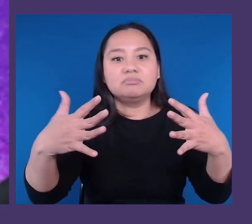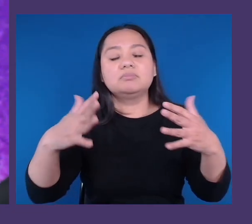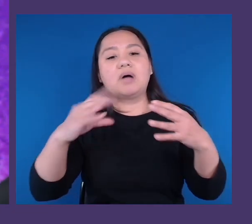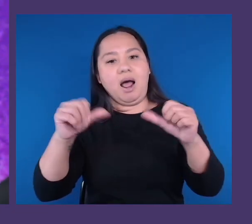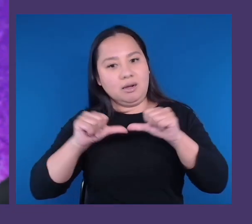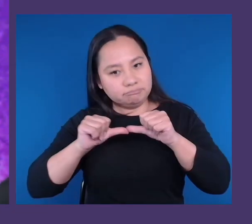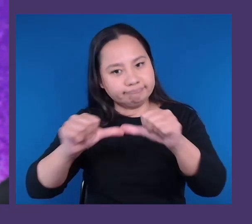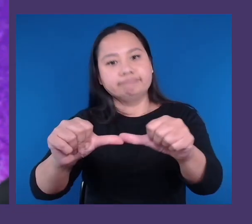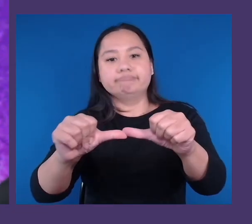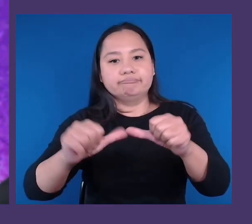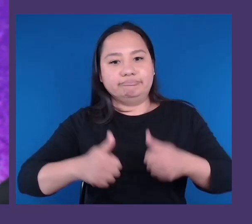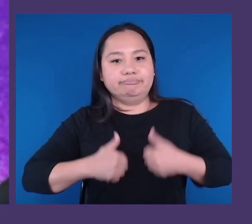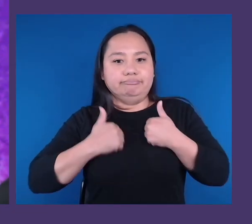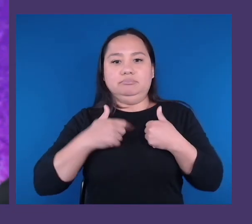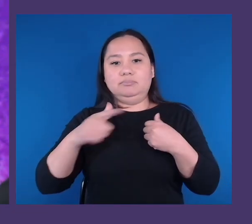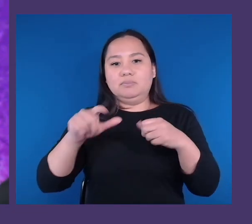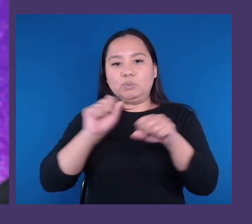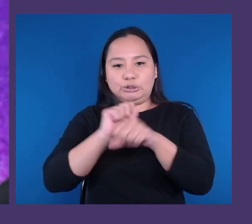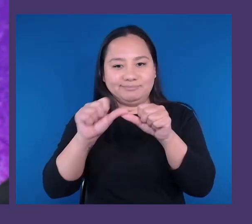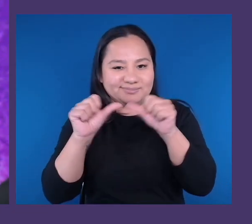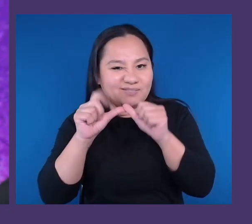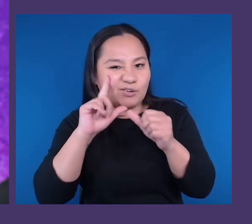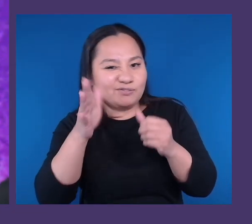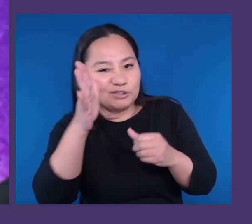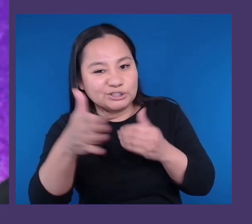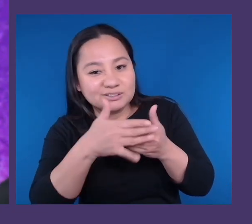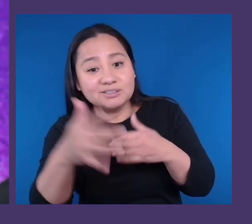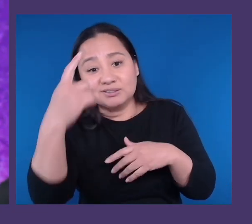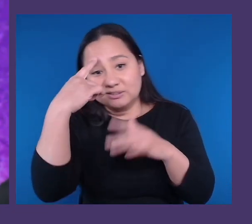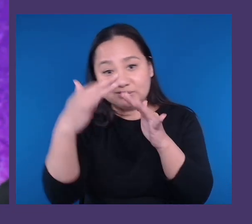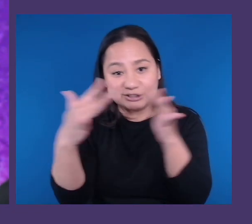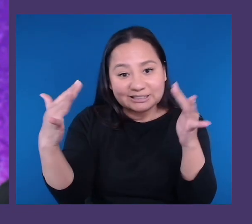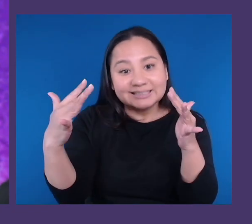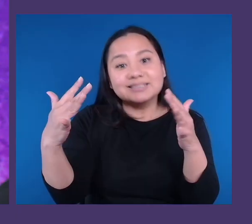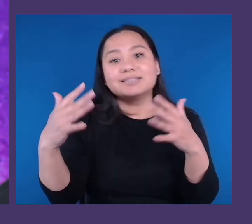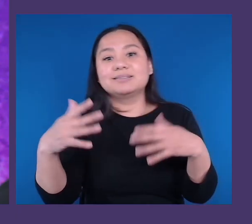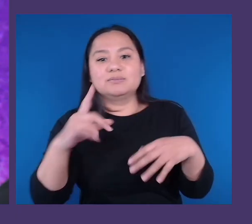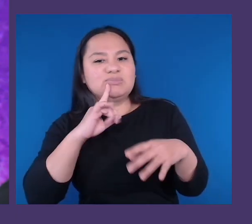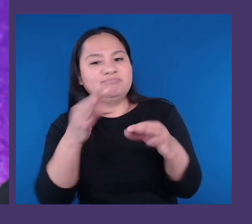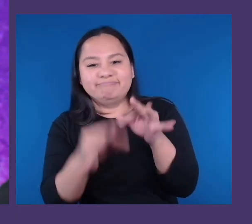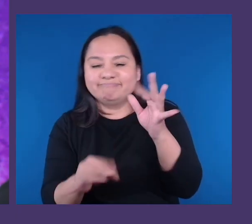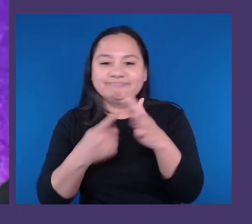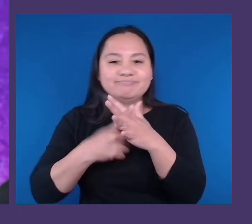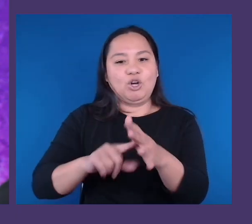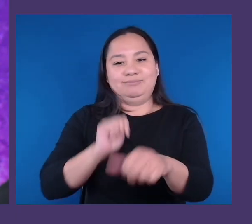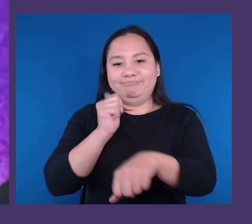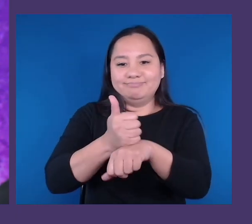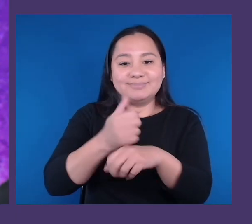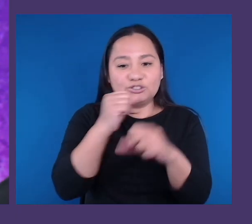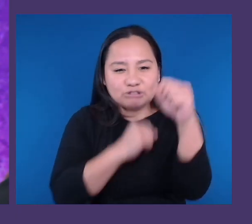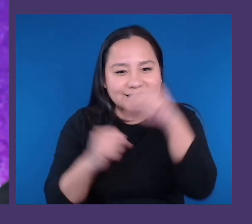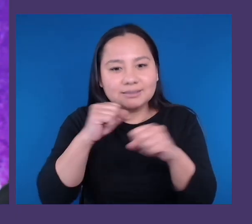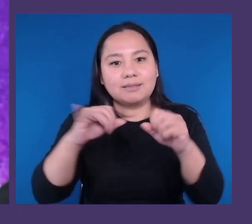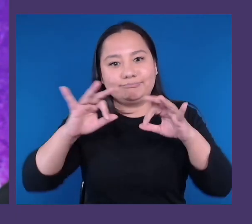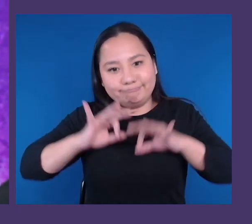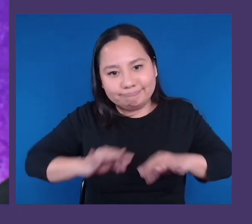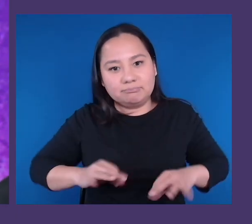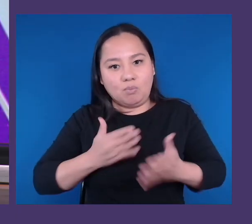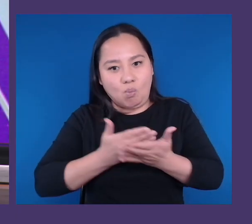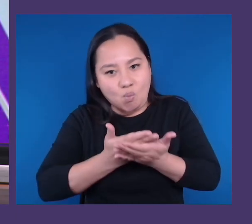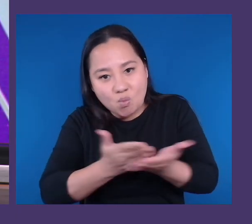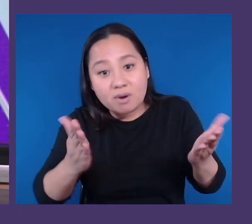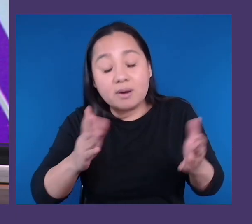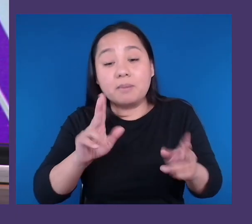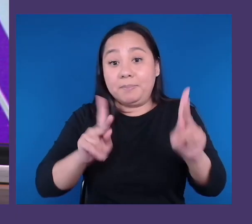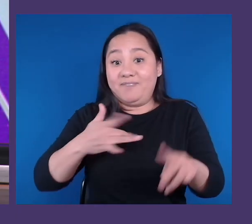are simple to implement, strategies that benefit everyone, and when people feel empowered to achieve more, they do. That's great. Thank you,